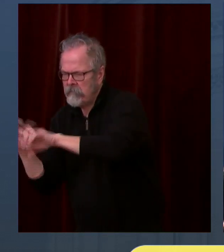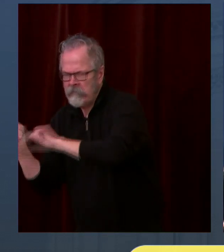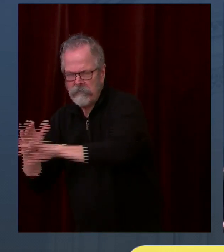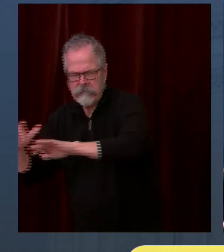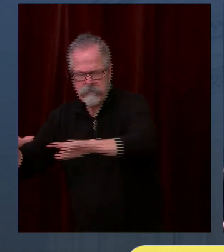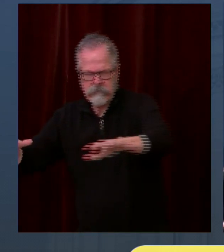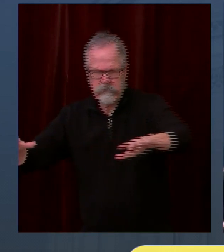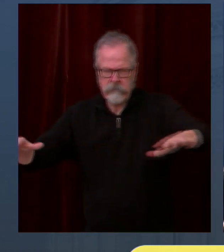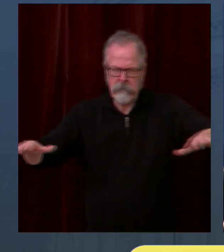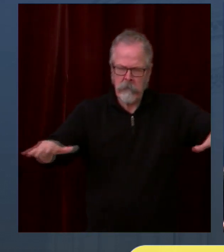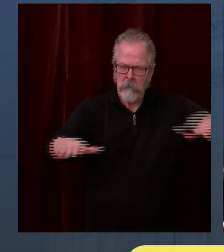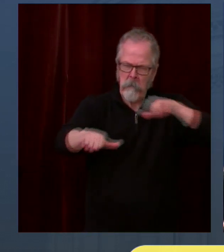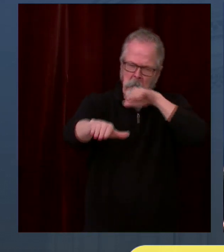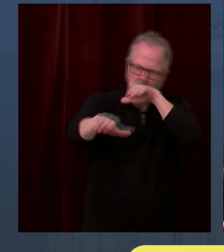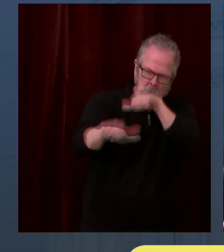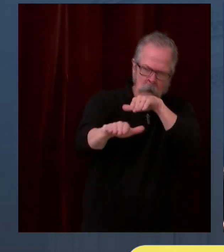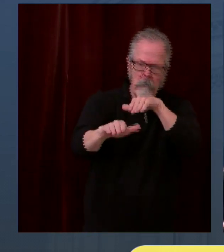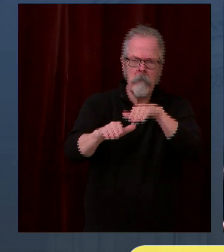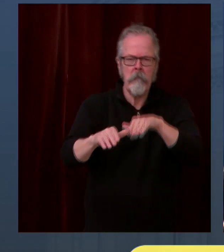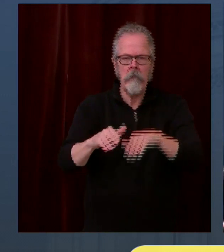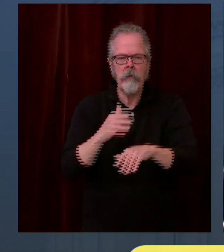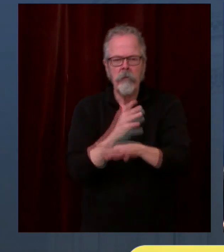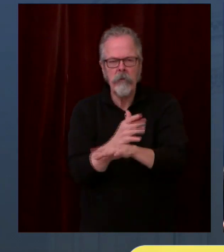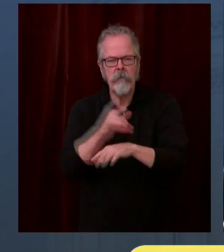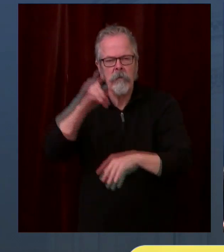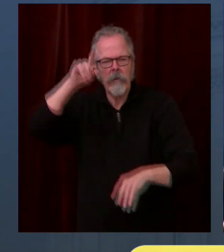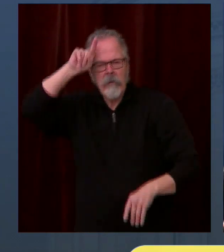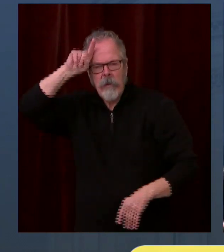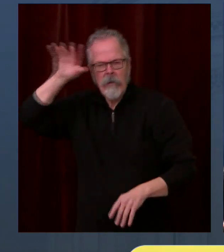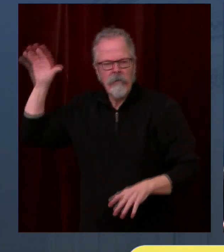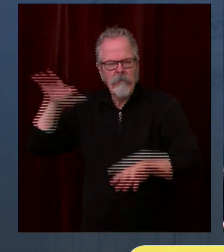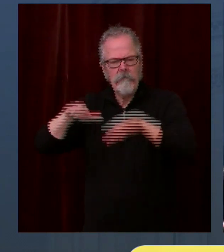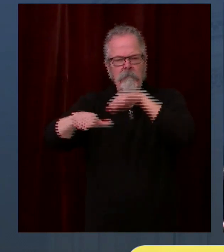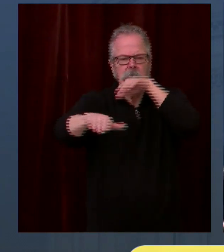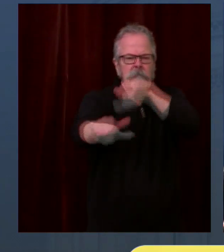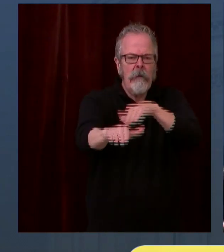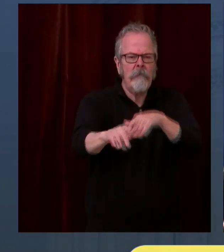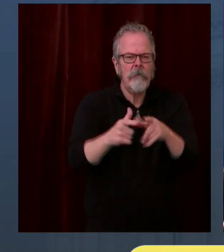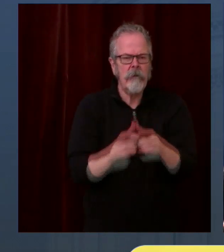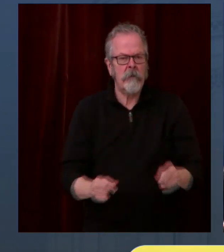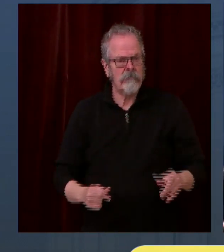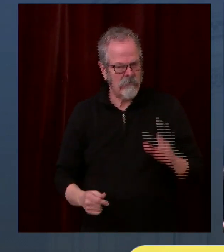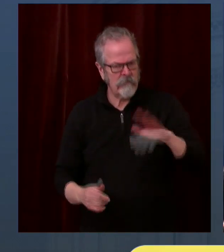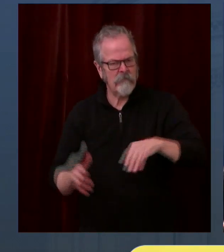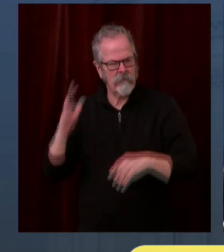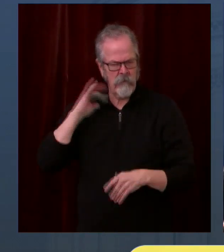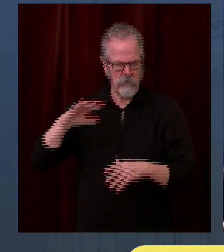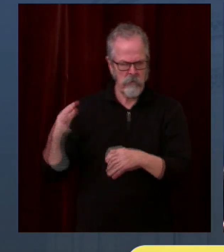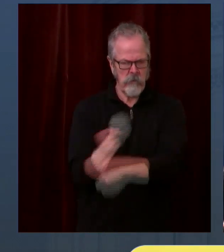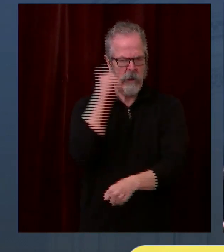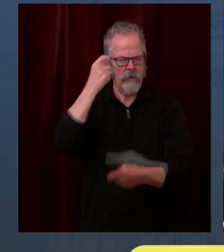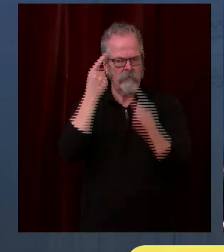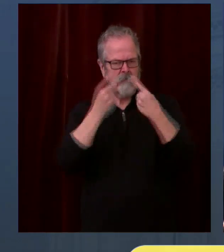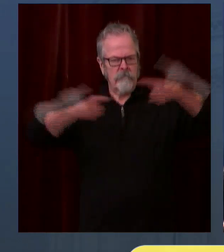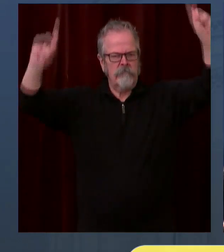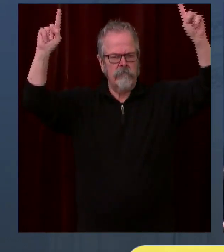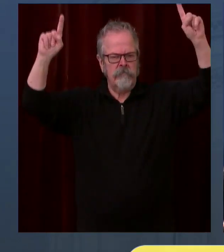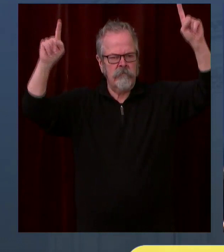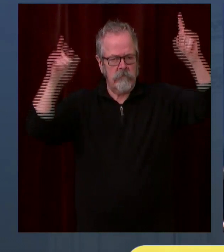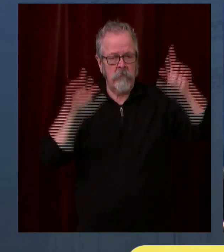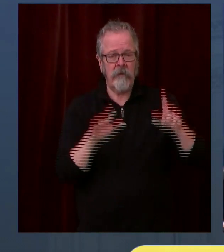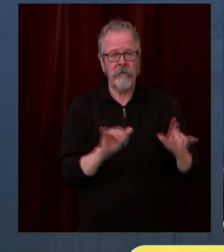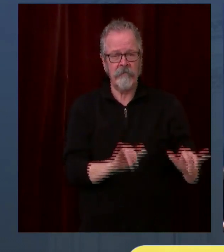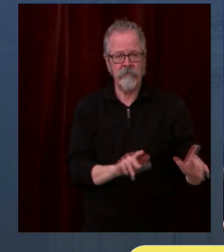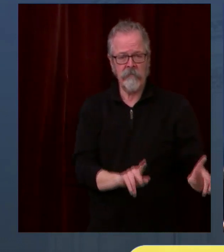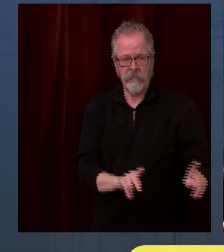a beautiful symmetry between winning World War II and winning the battle on vaccinations to have Kaiser really helping in this regard.